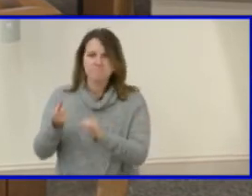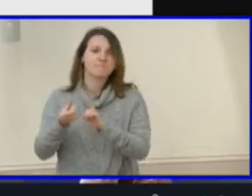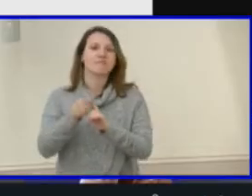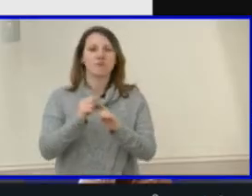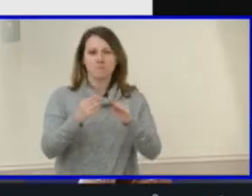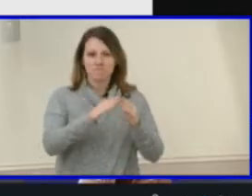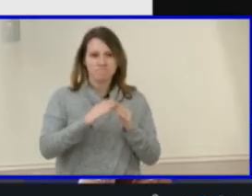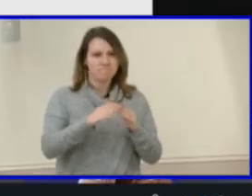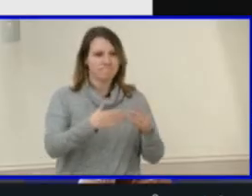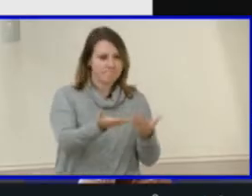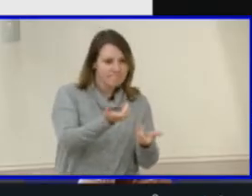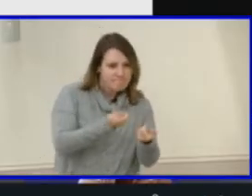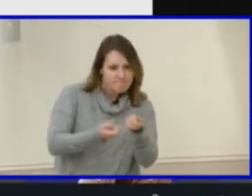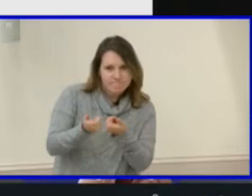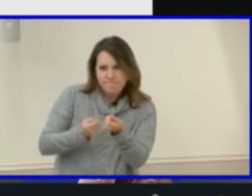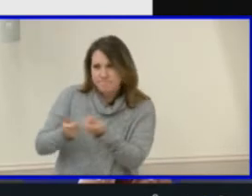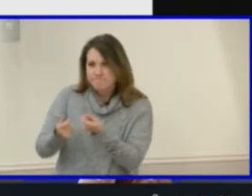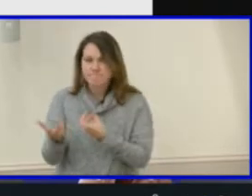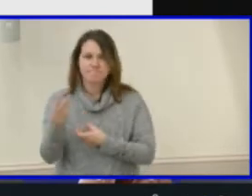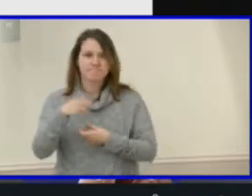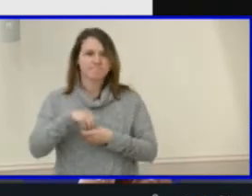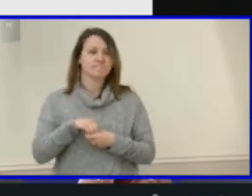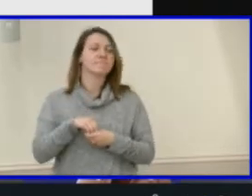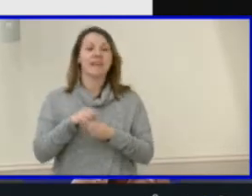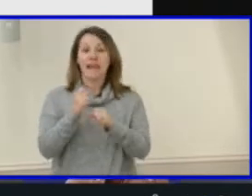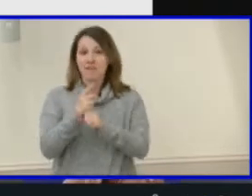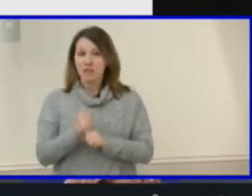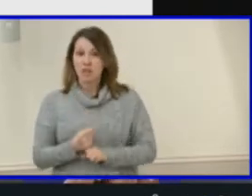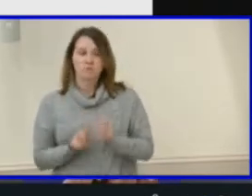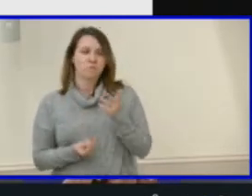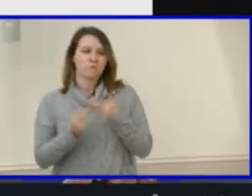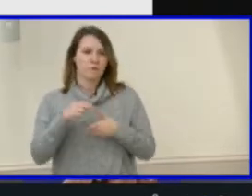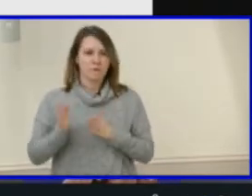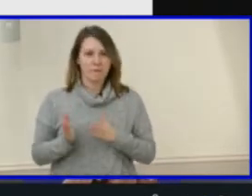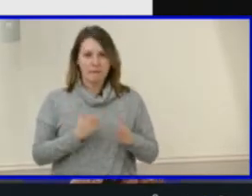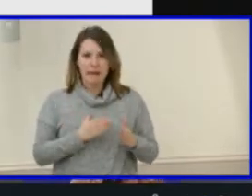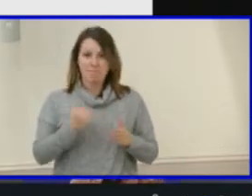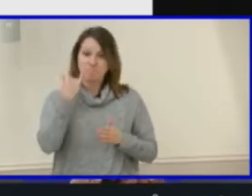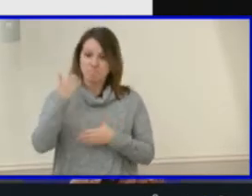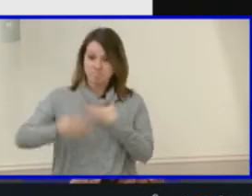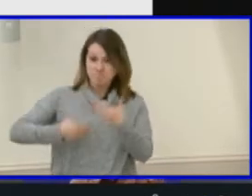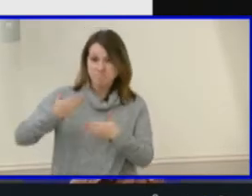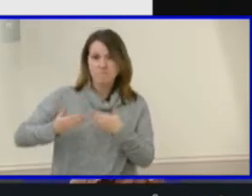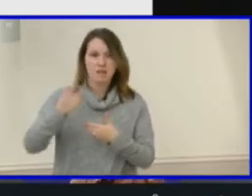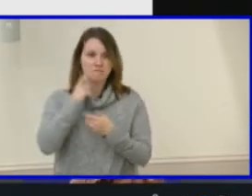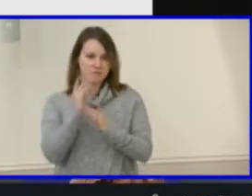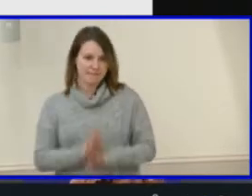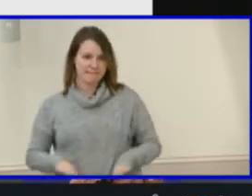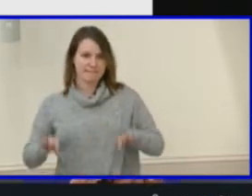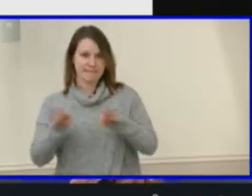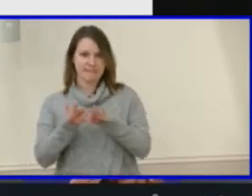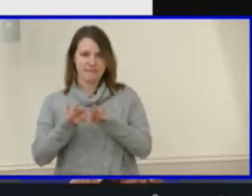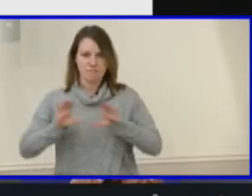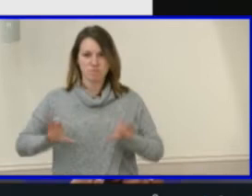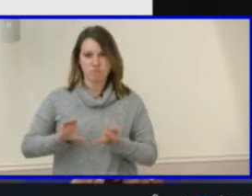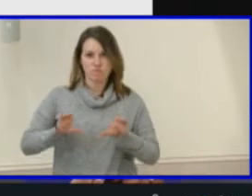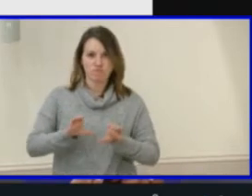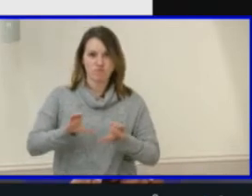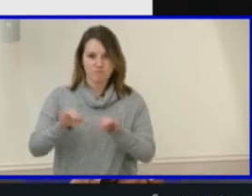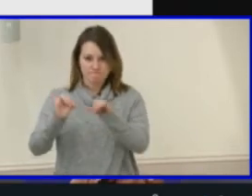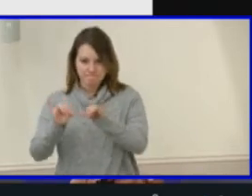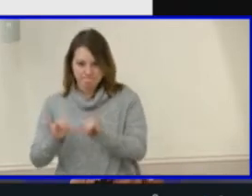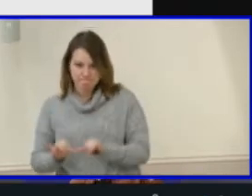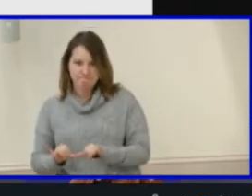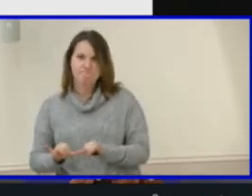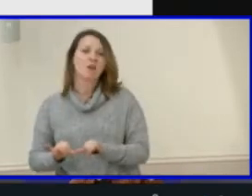review our plan in light of the progress we've made on our key performance metrics and to ensure alignment with our